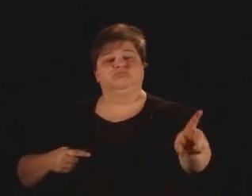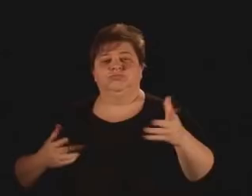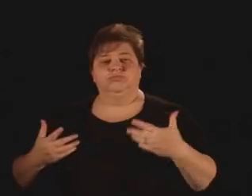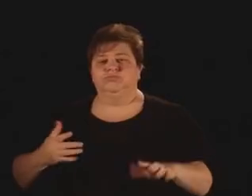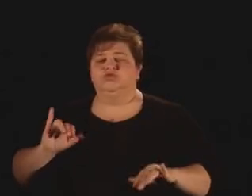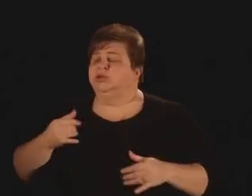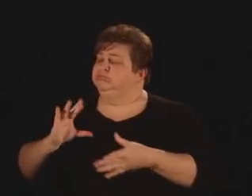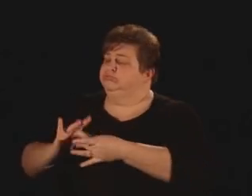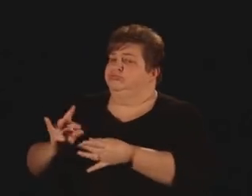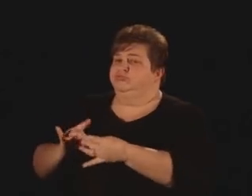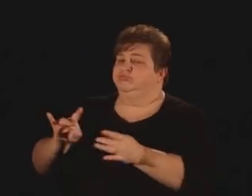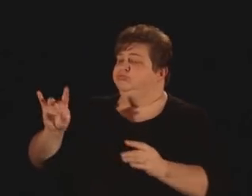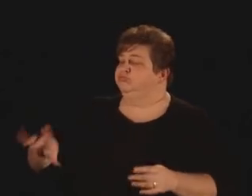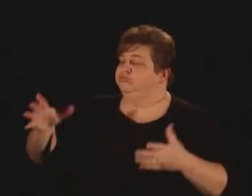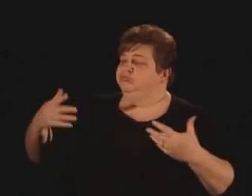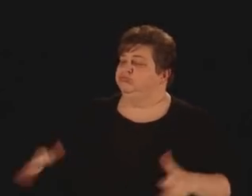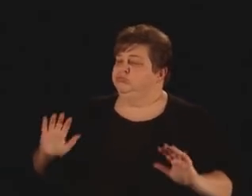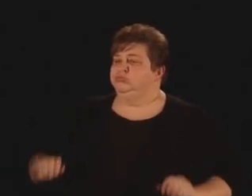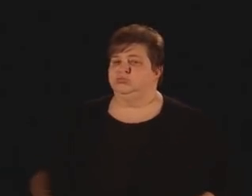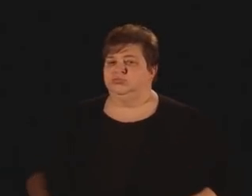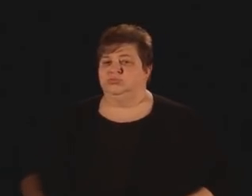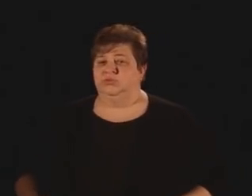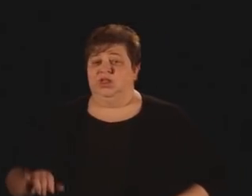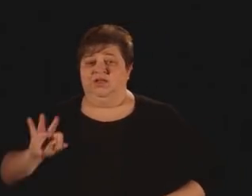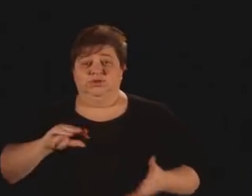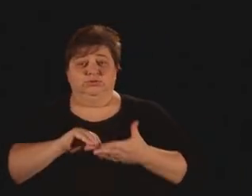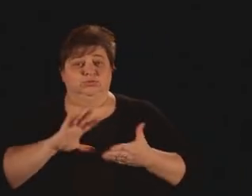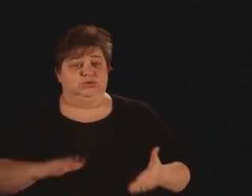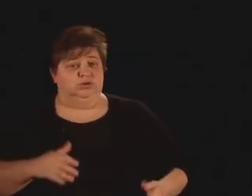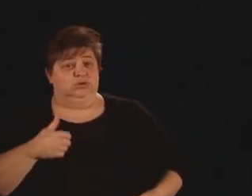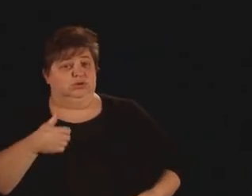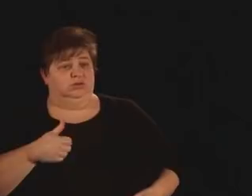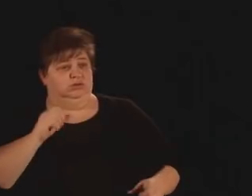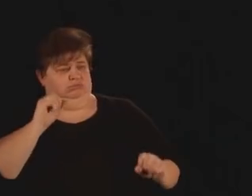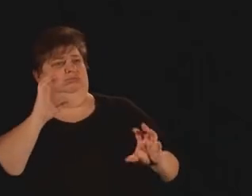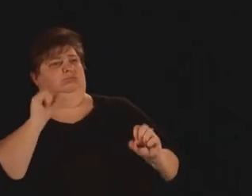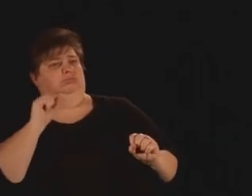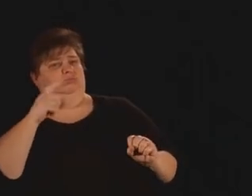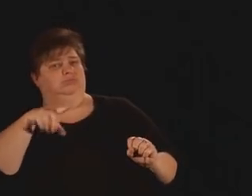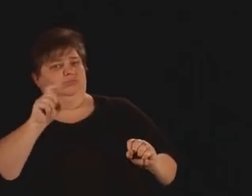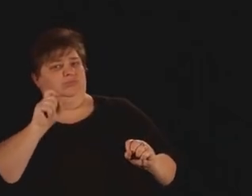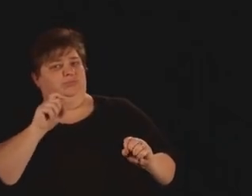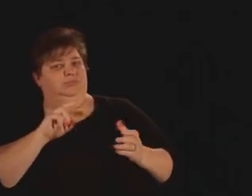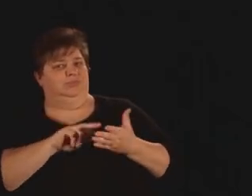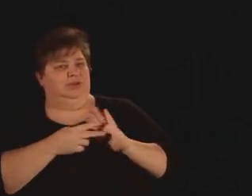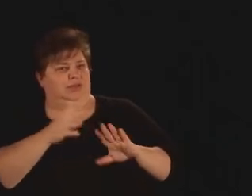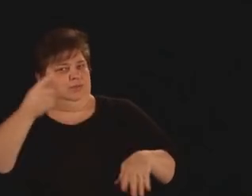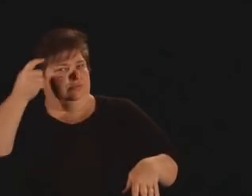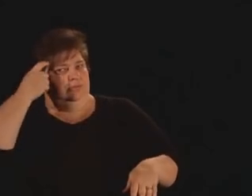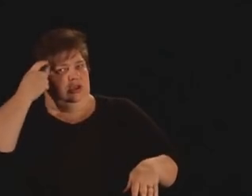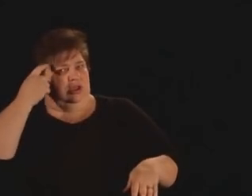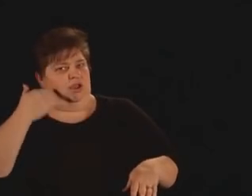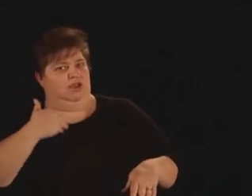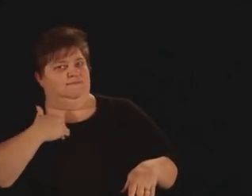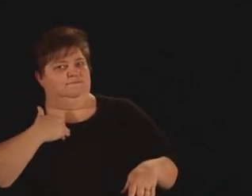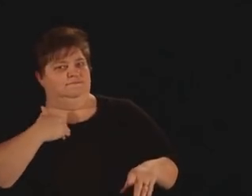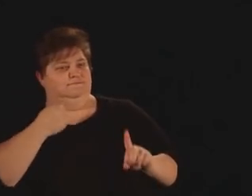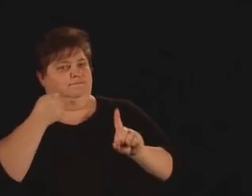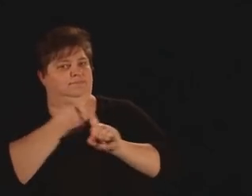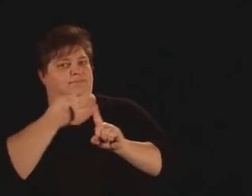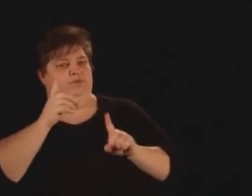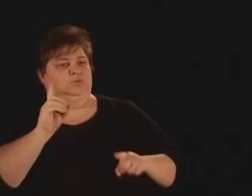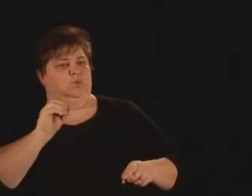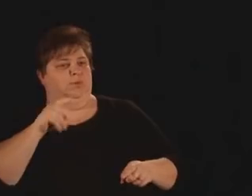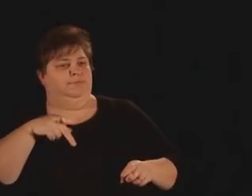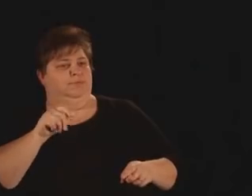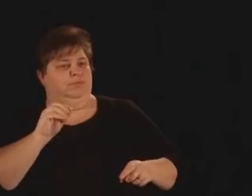If you surprise that student, they've got a burst of dopamine, and they have to make sense of that. So now, when they make those